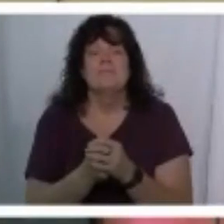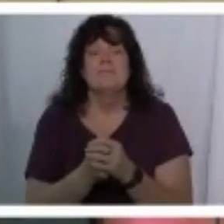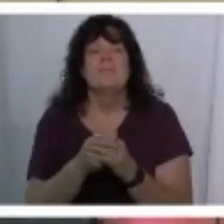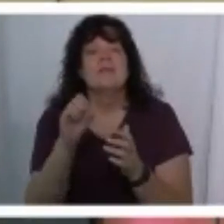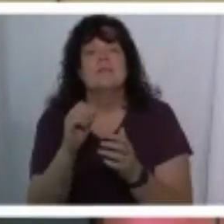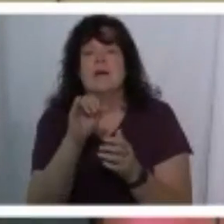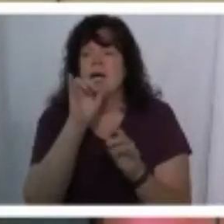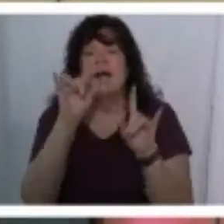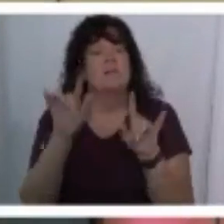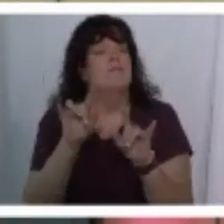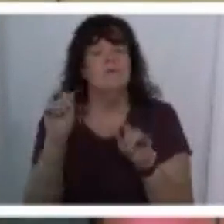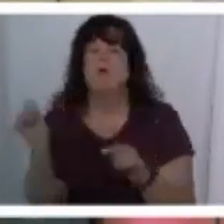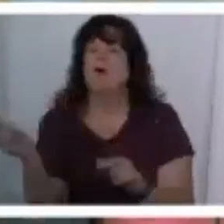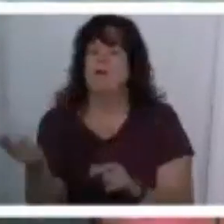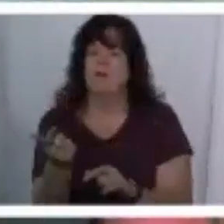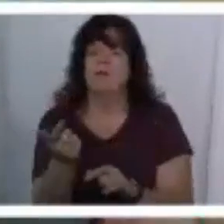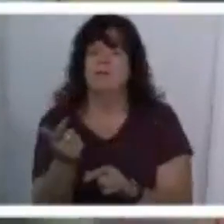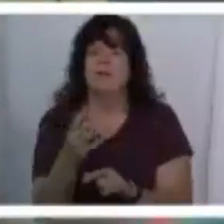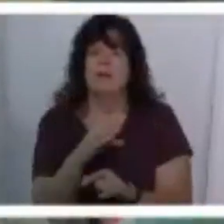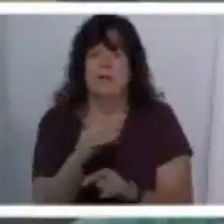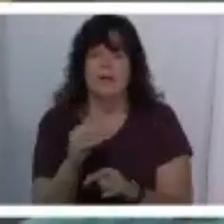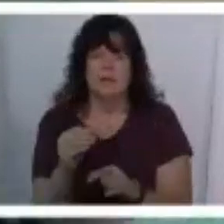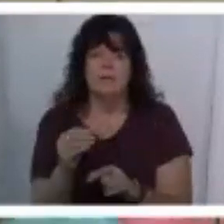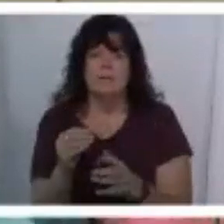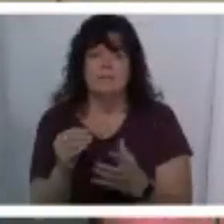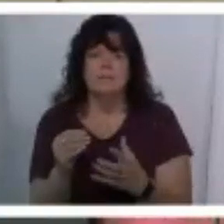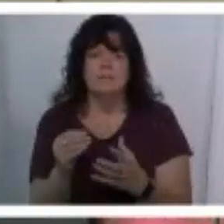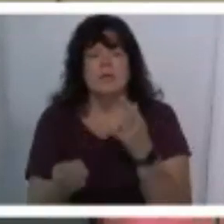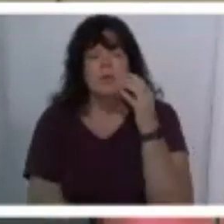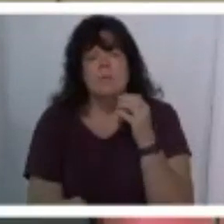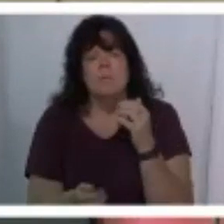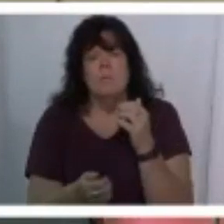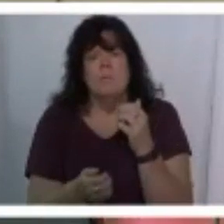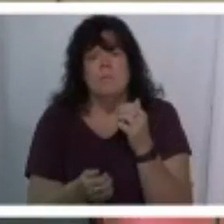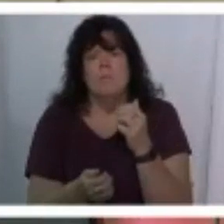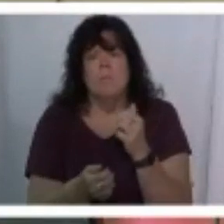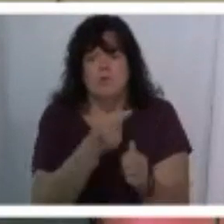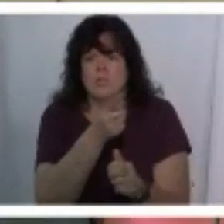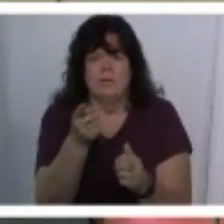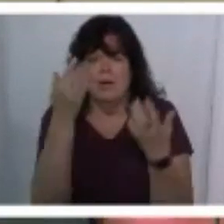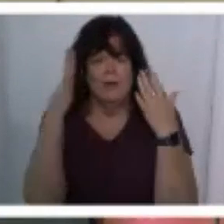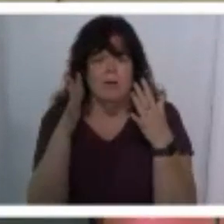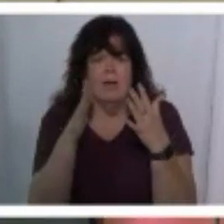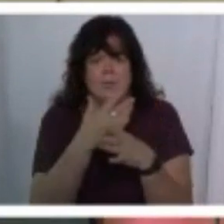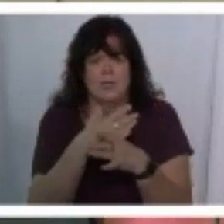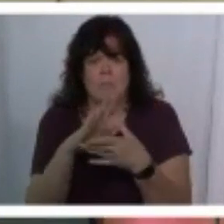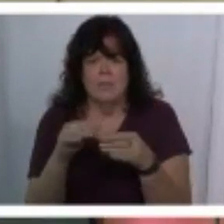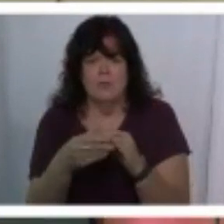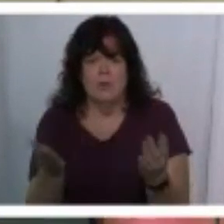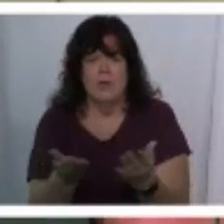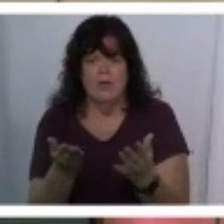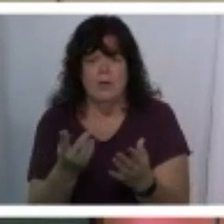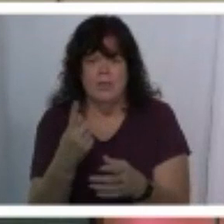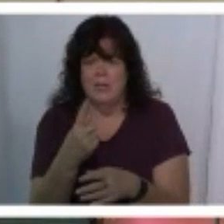so i love you guys and um it's most of well i don't even know if most of you i shared my story here years ago